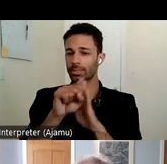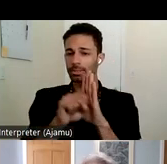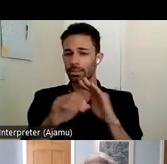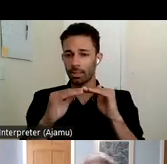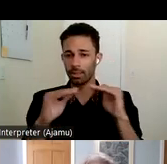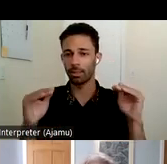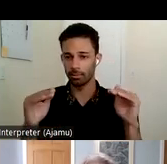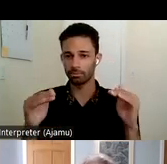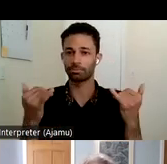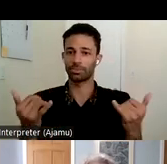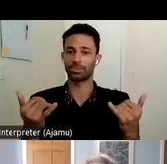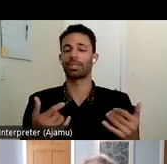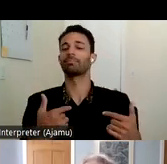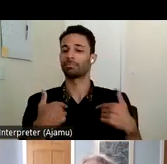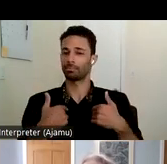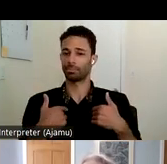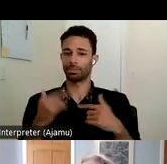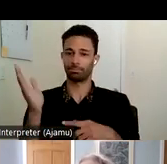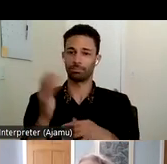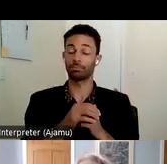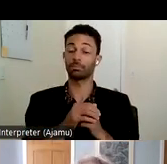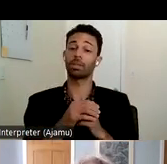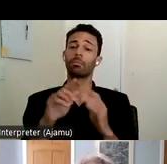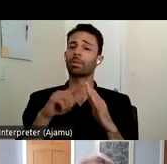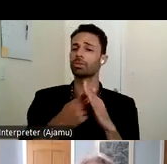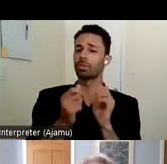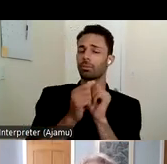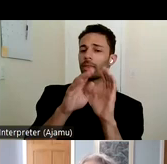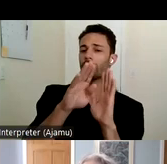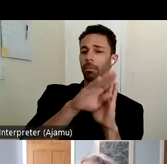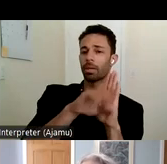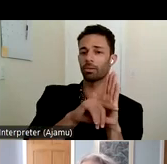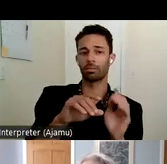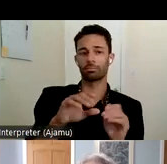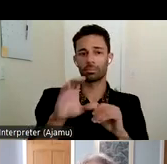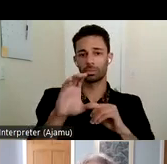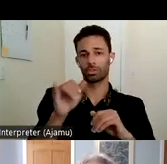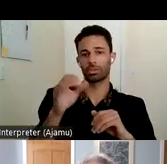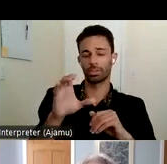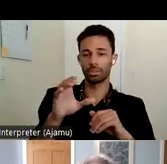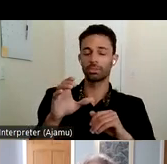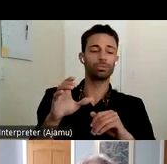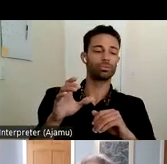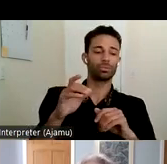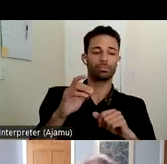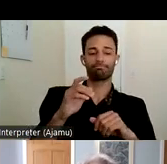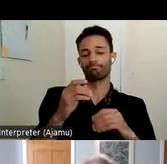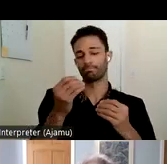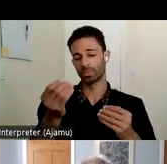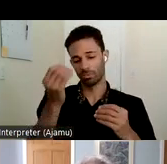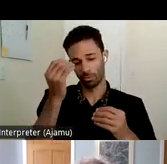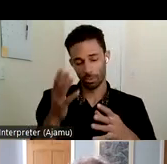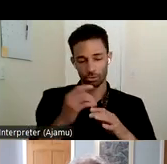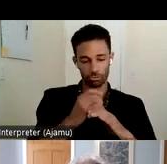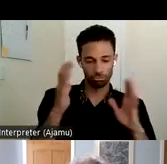you get me I want to just start though with a little background on CEJC to set the stage and uh we got started